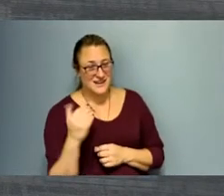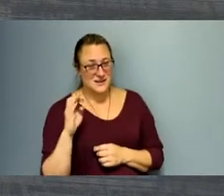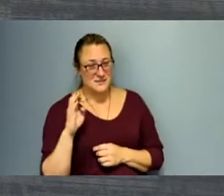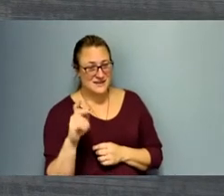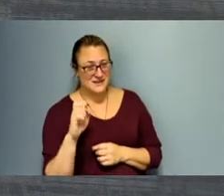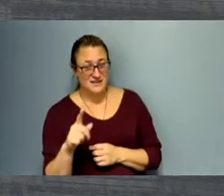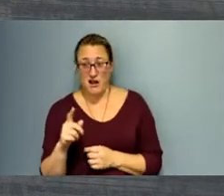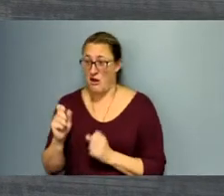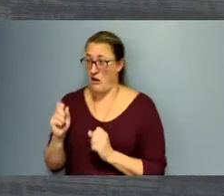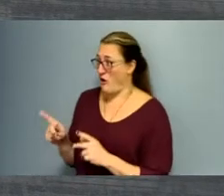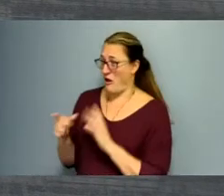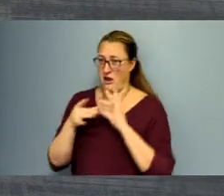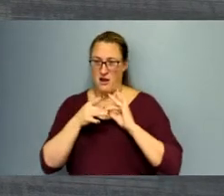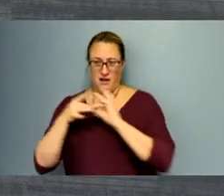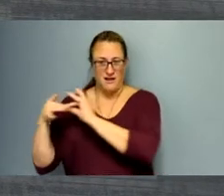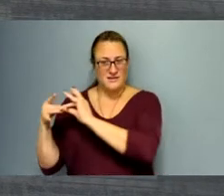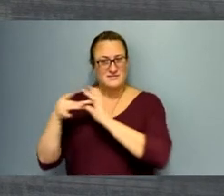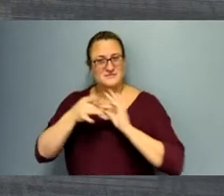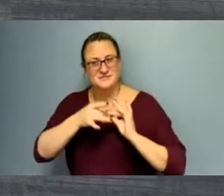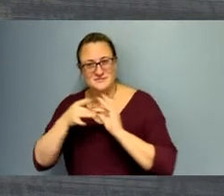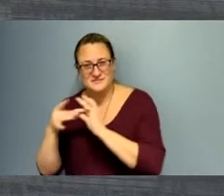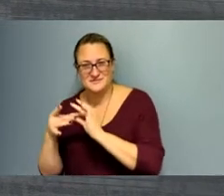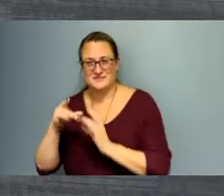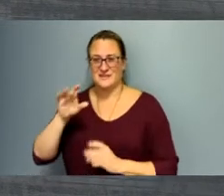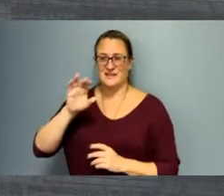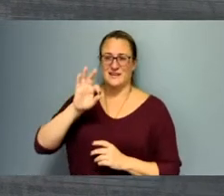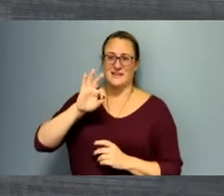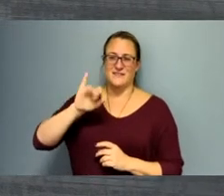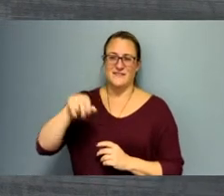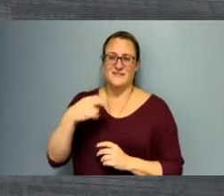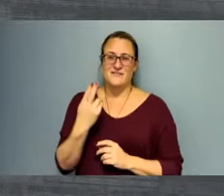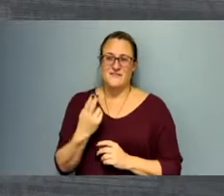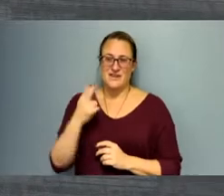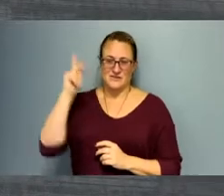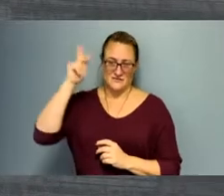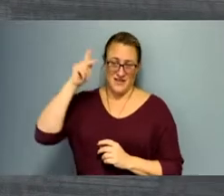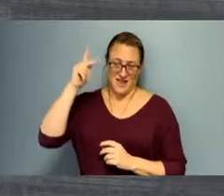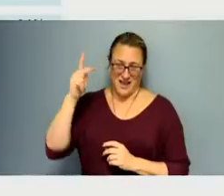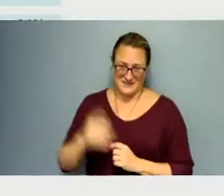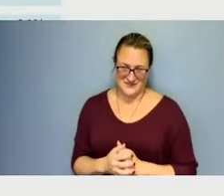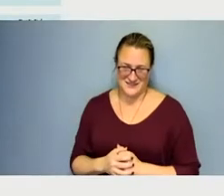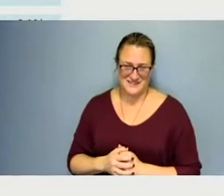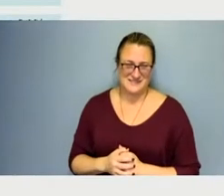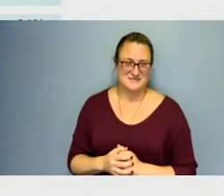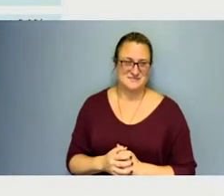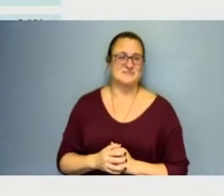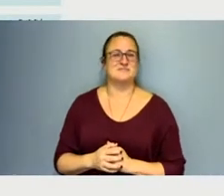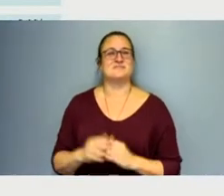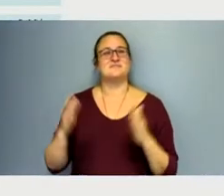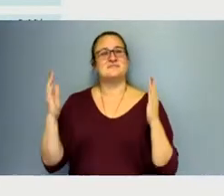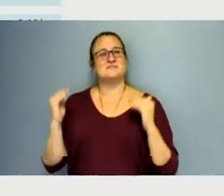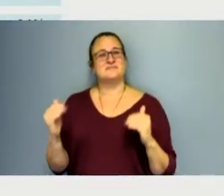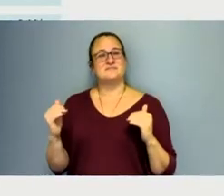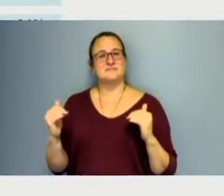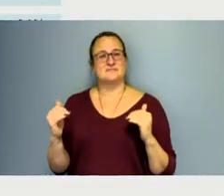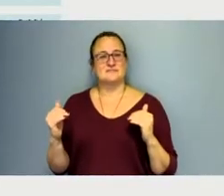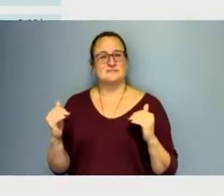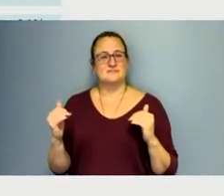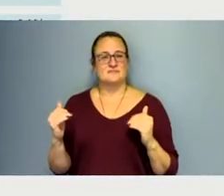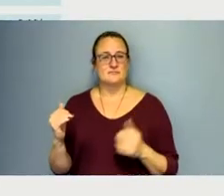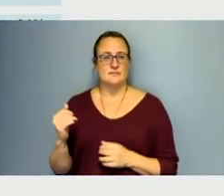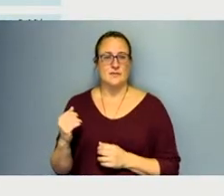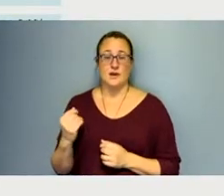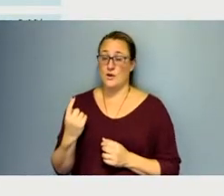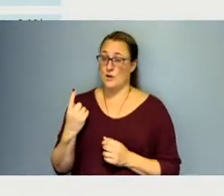Okay. So we, we have the Fish Philosophy in order to do engagement. Next slide, please. Now, um, one of the other issues that